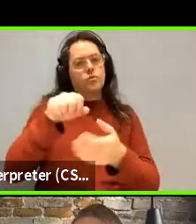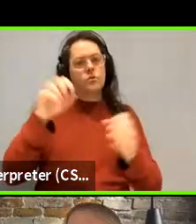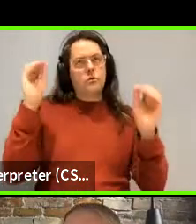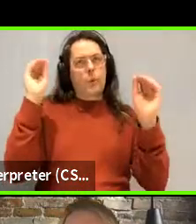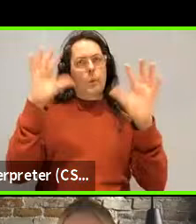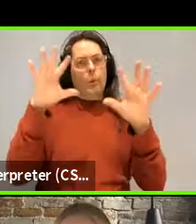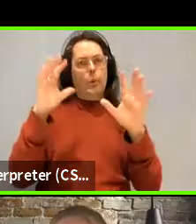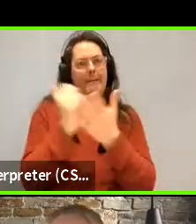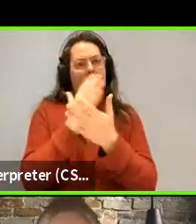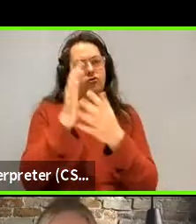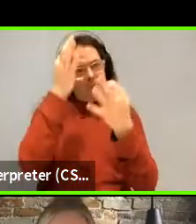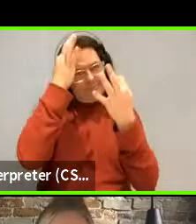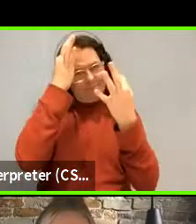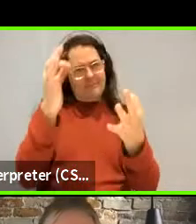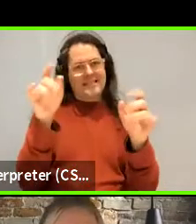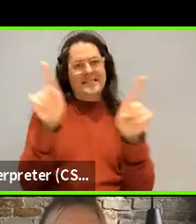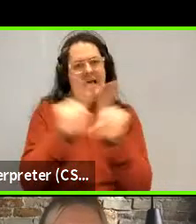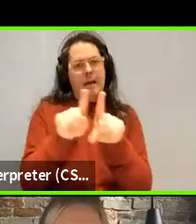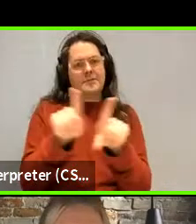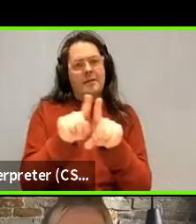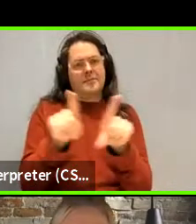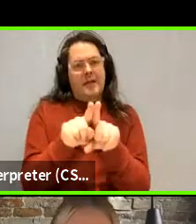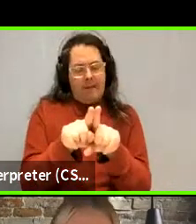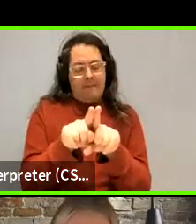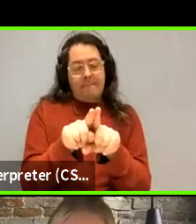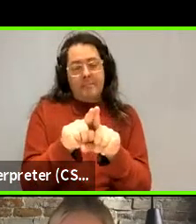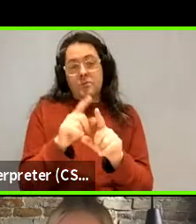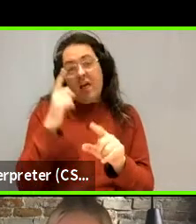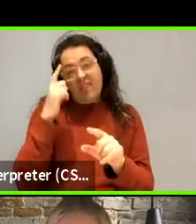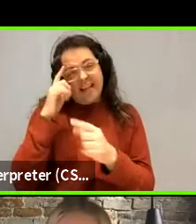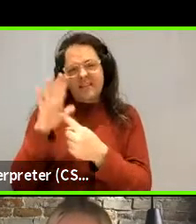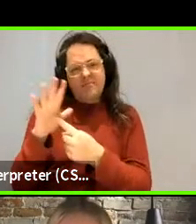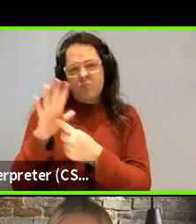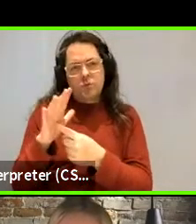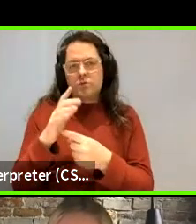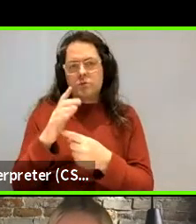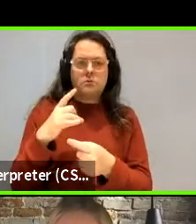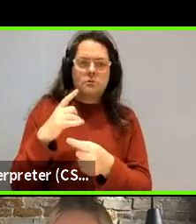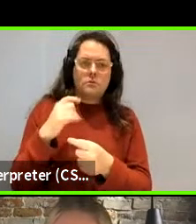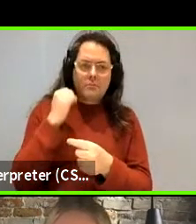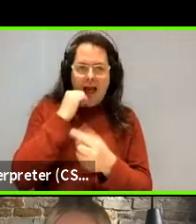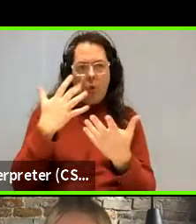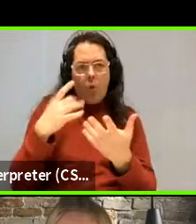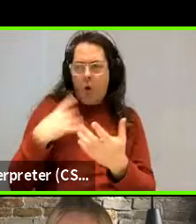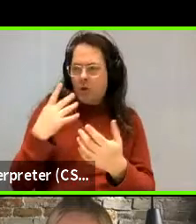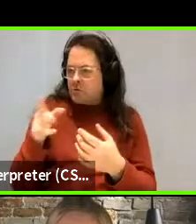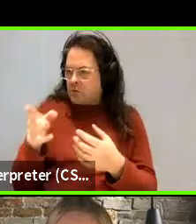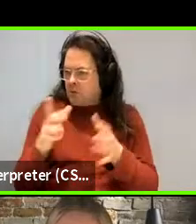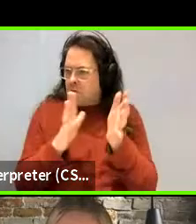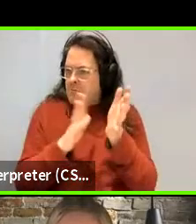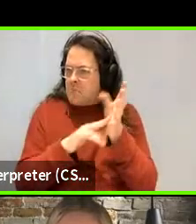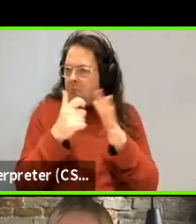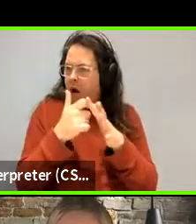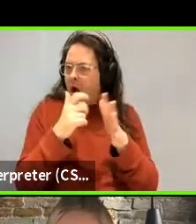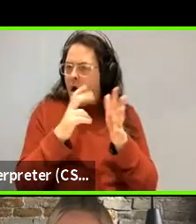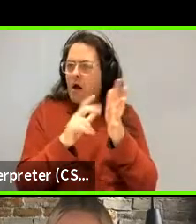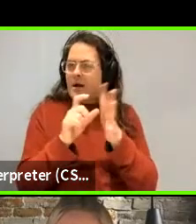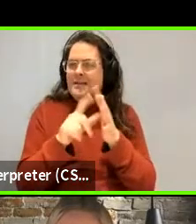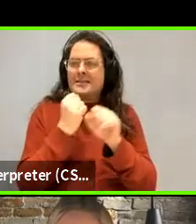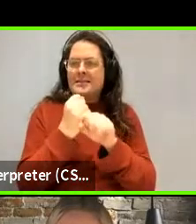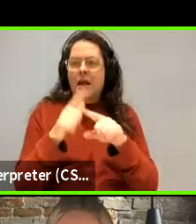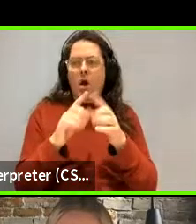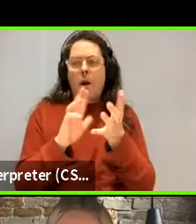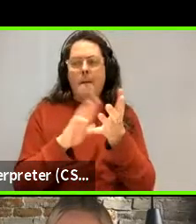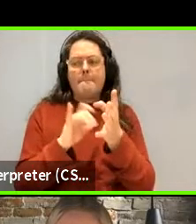across these things, but, so let's go to, Mark has a question here. What is this? What is this? Yeah. Sort of what comes first here.